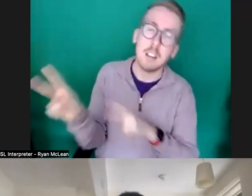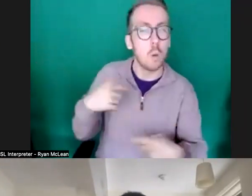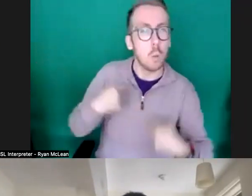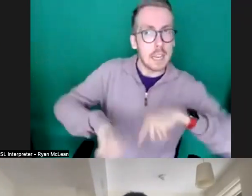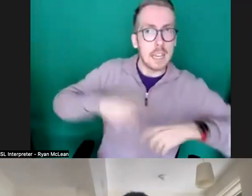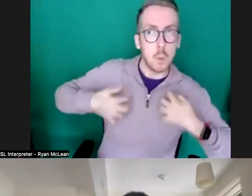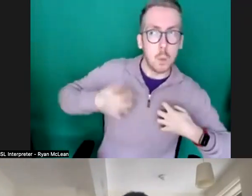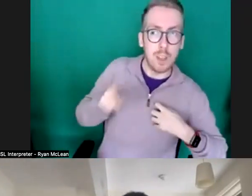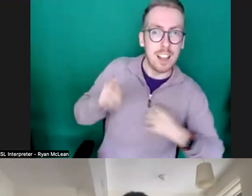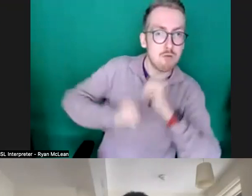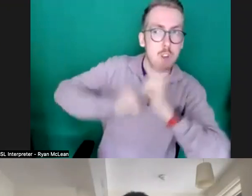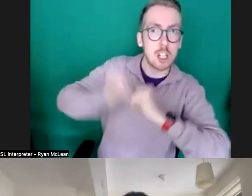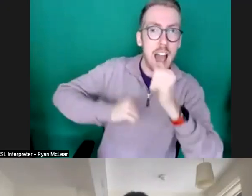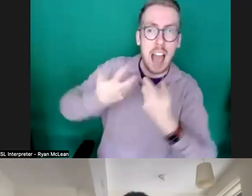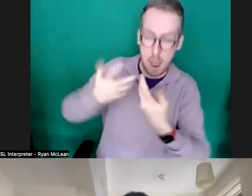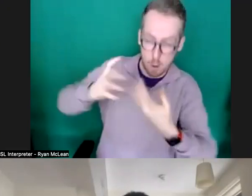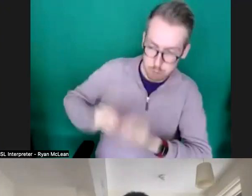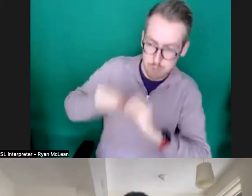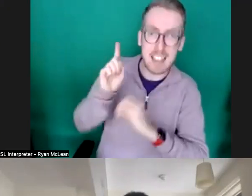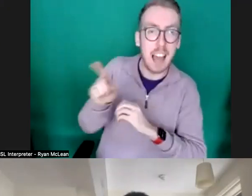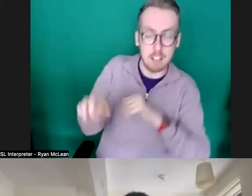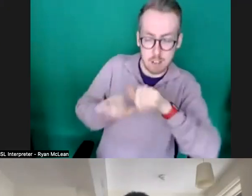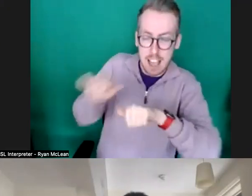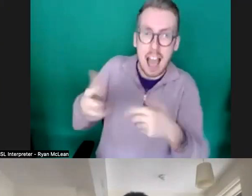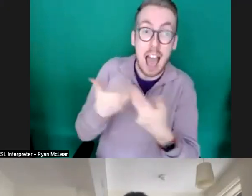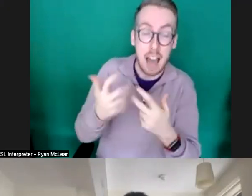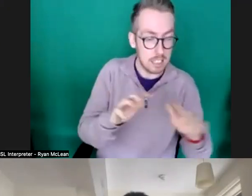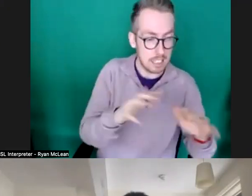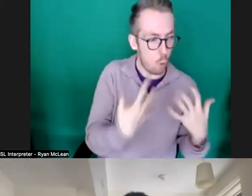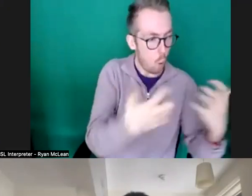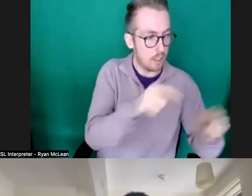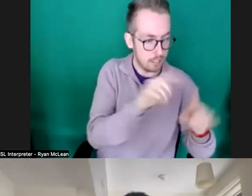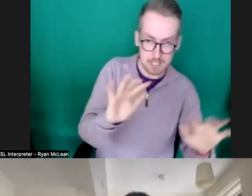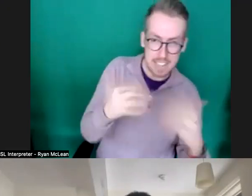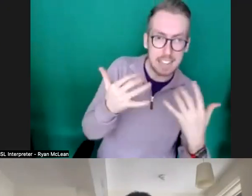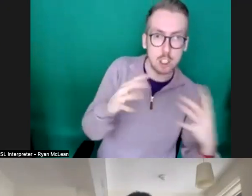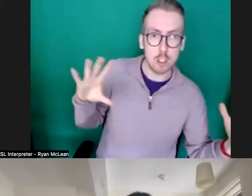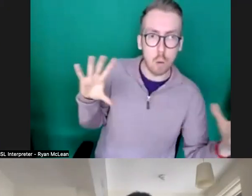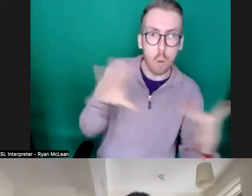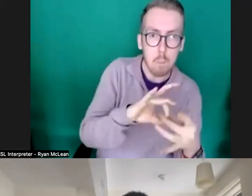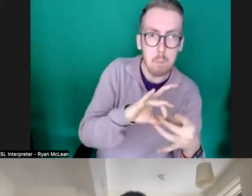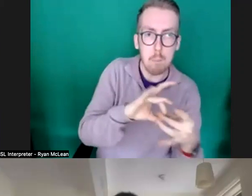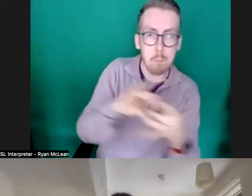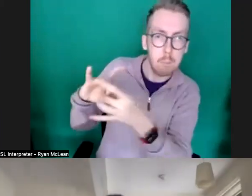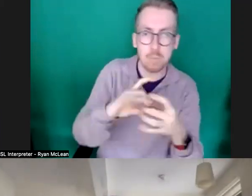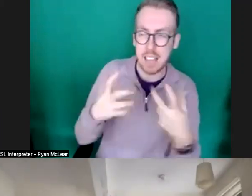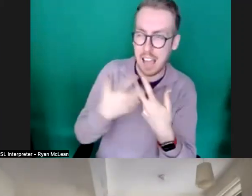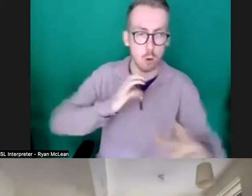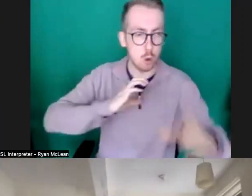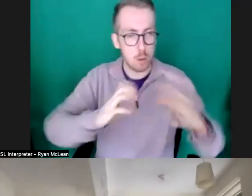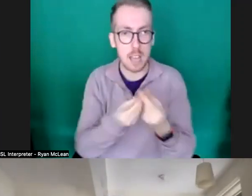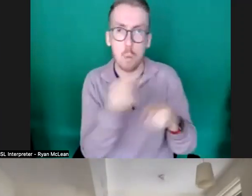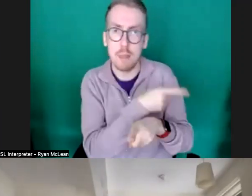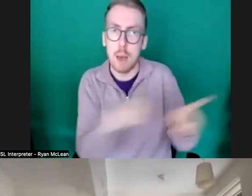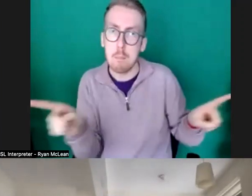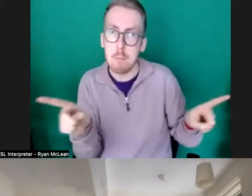and how you're able to hold the audience's attention and communicate the action to them as you're going through each